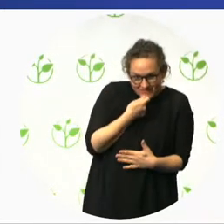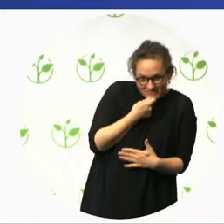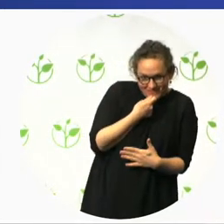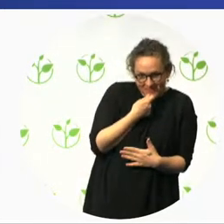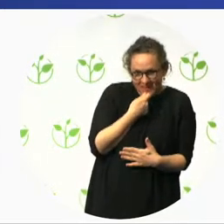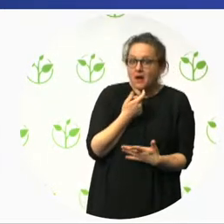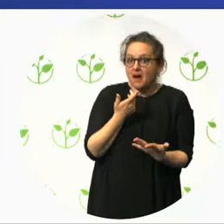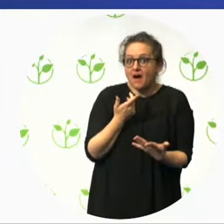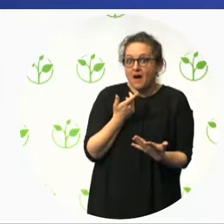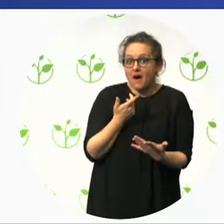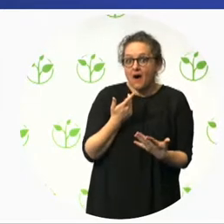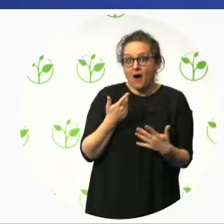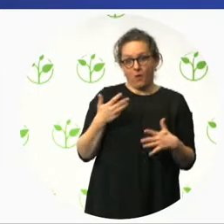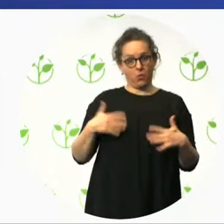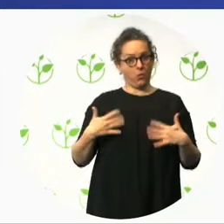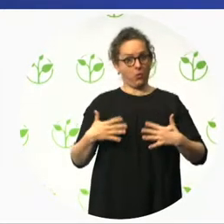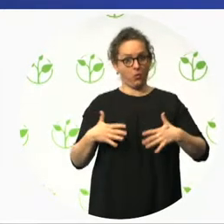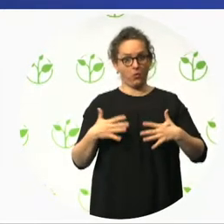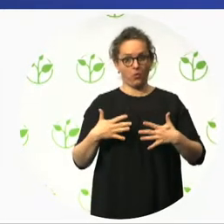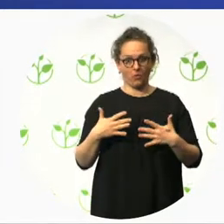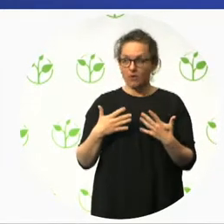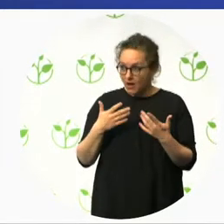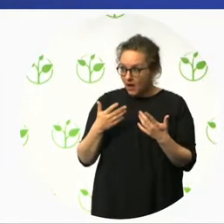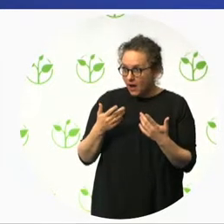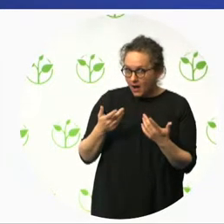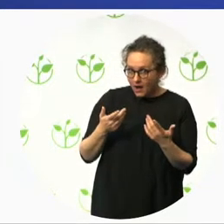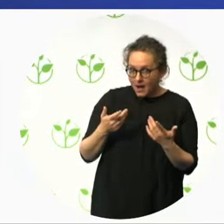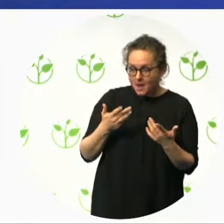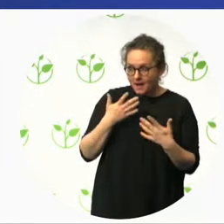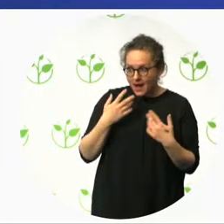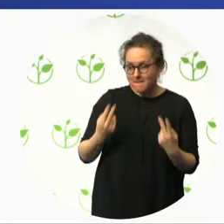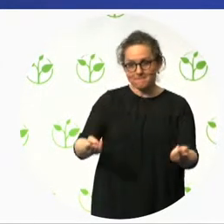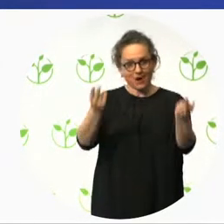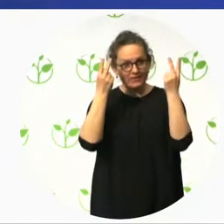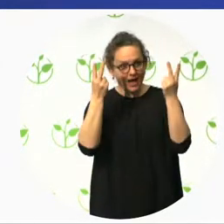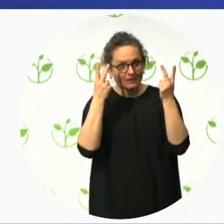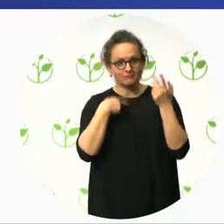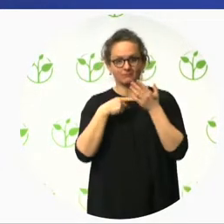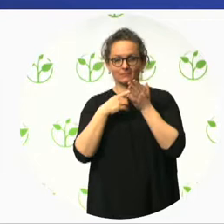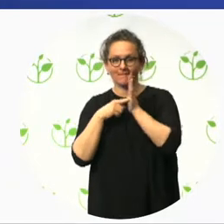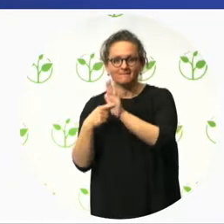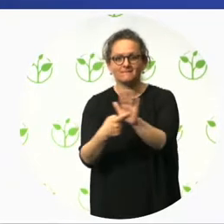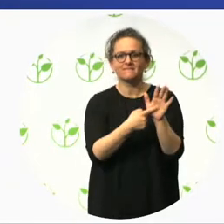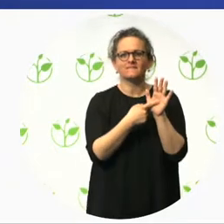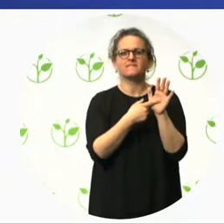want to thank for the opportunity to present our project, Barrierecheck